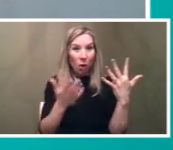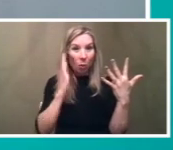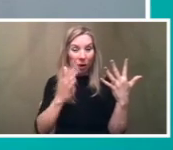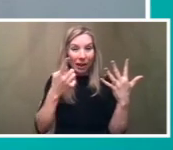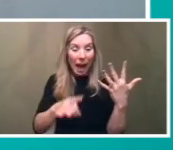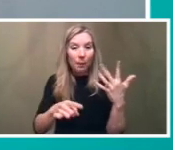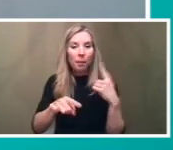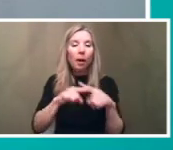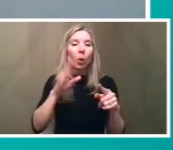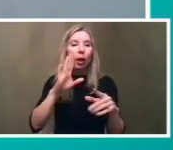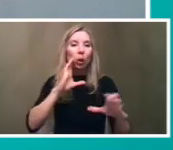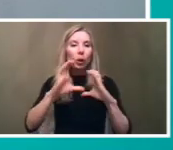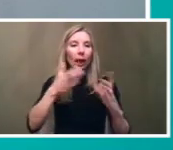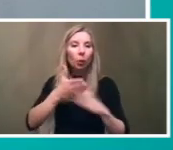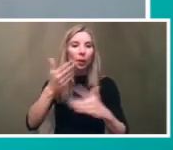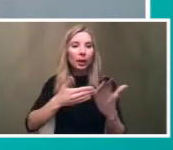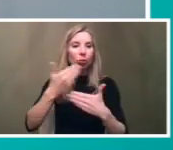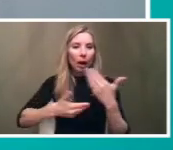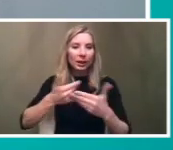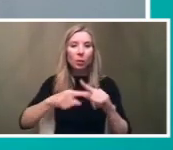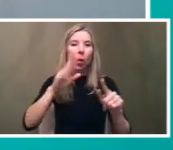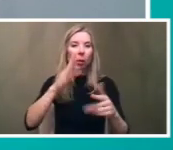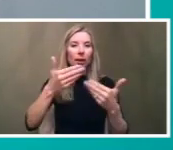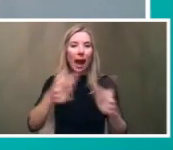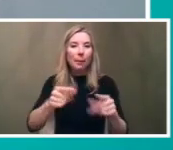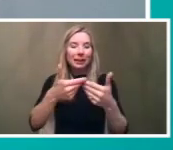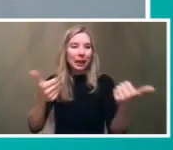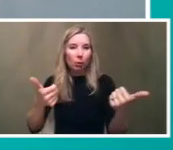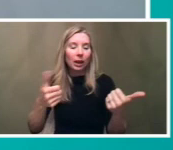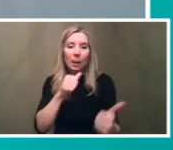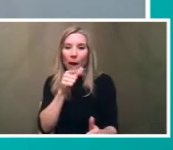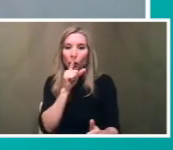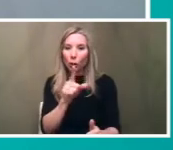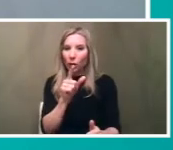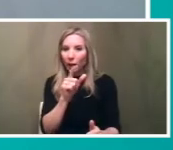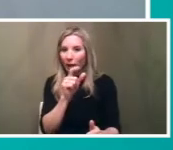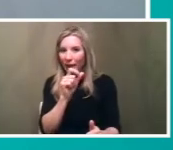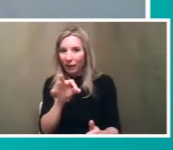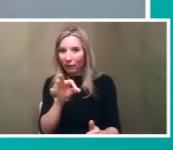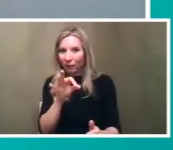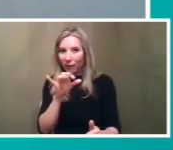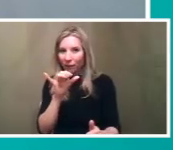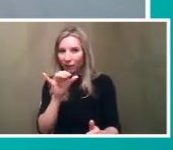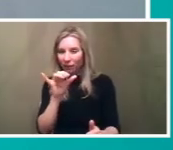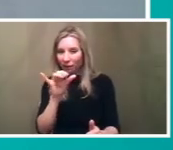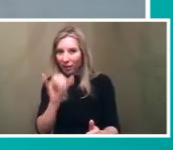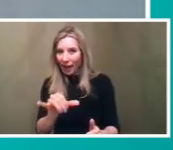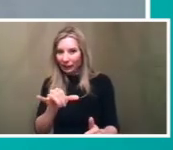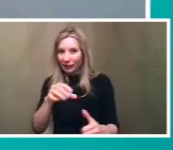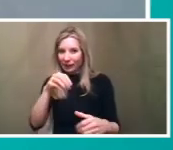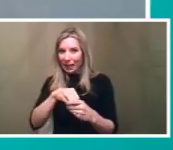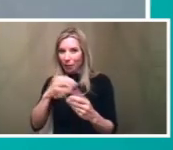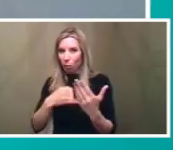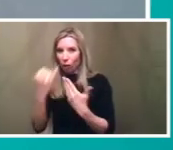process as well but those will be done separately but i i'm not sure if that is that is in the cards right now i think i think there is a goal to kind of